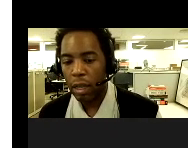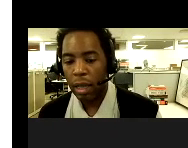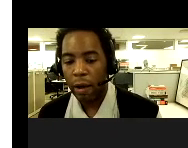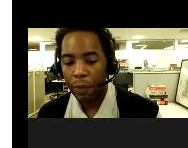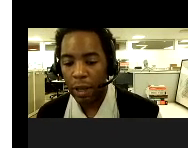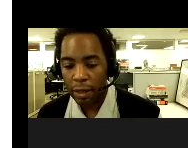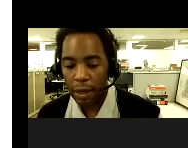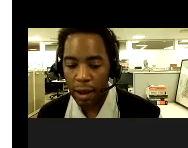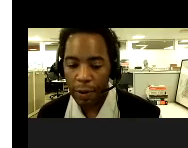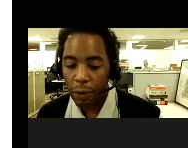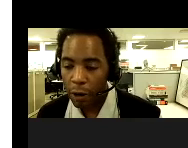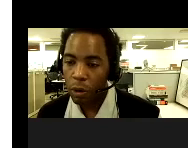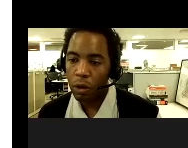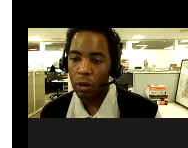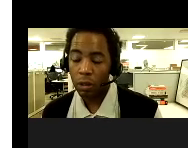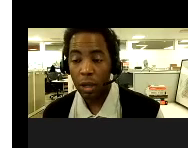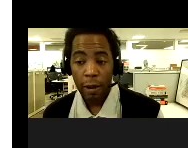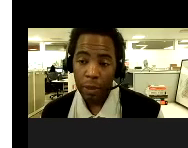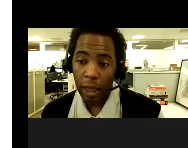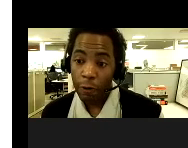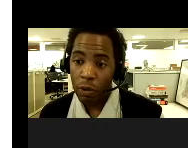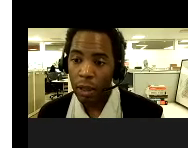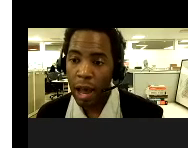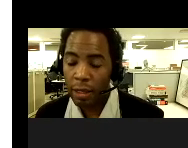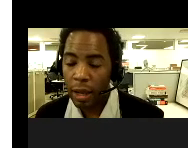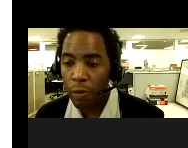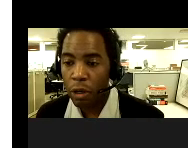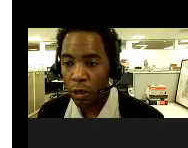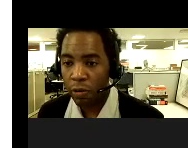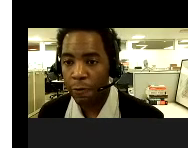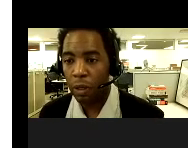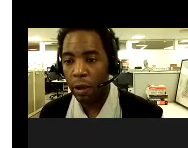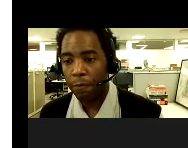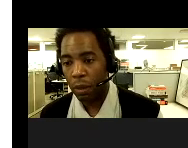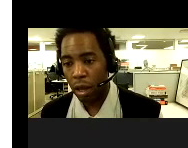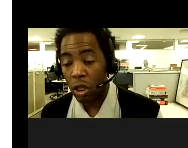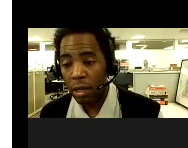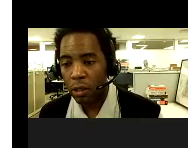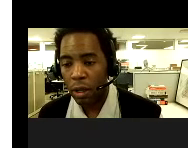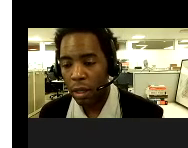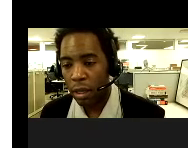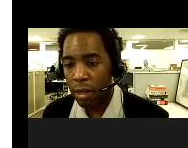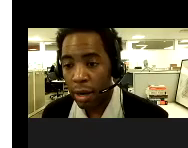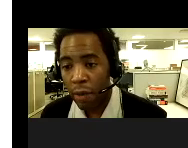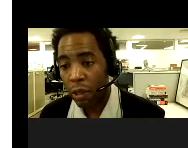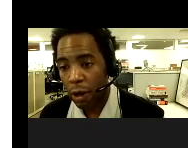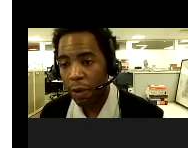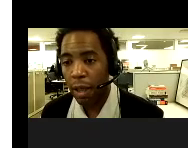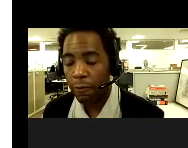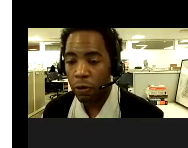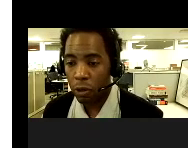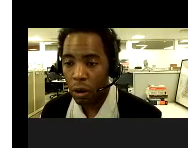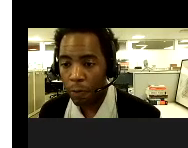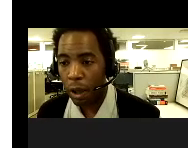work, um, exotic, uh, erotic workers. The last, the last, uh, couple of years have definitely, um, changed the dynamics and